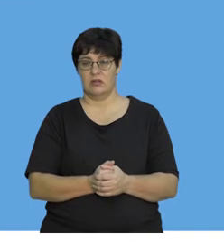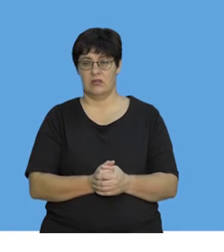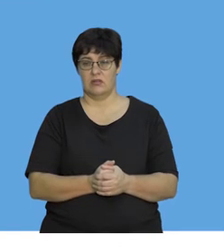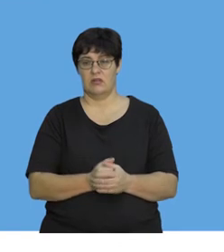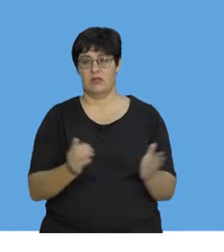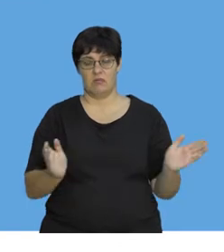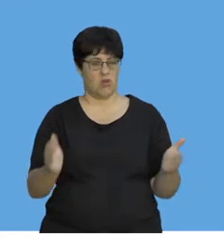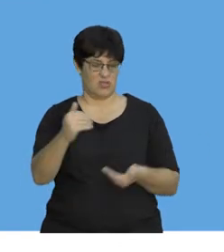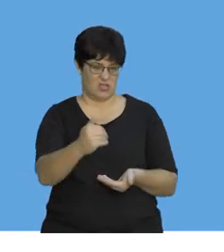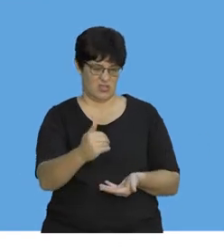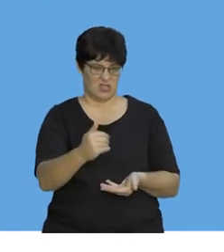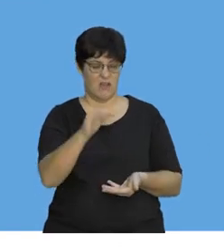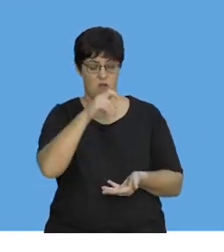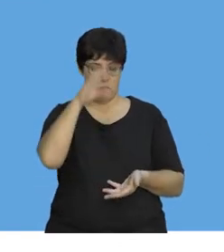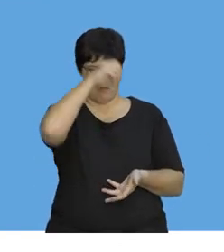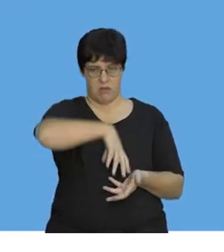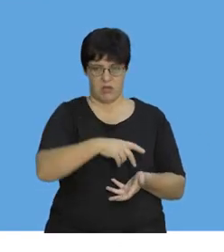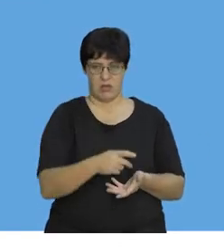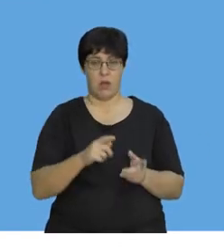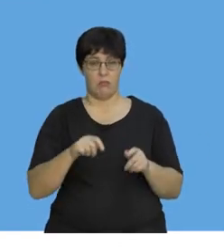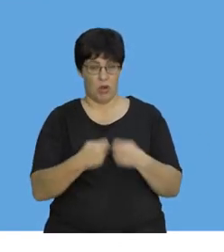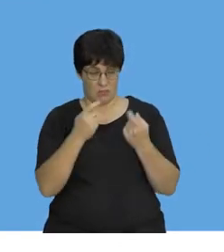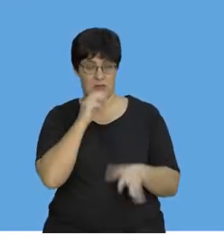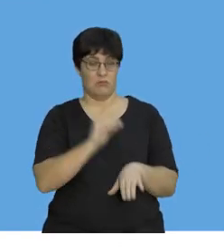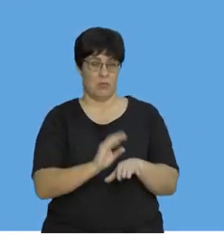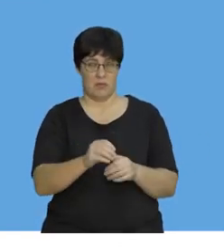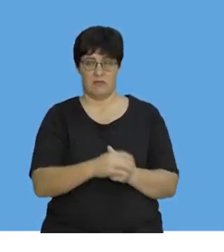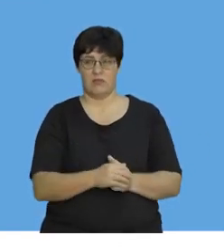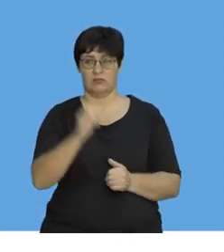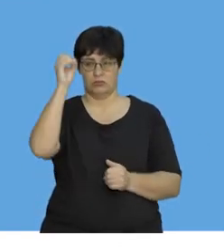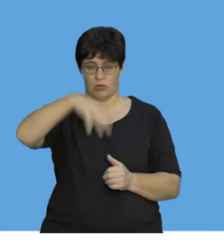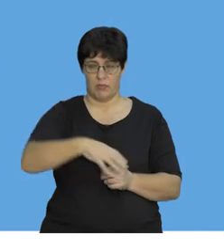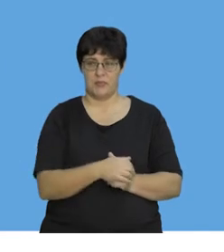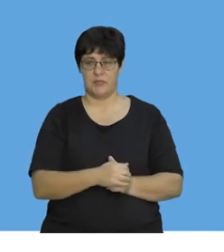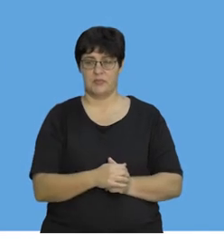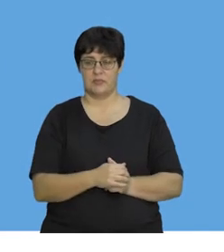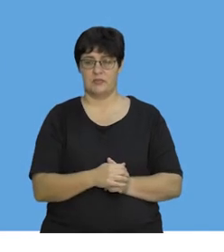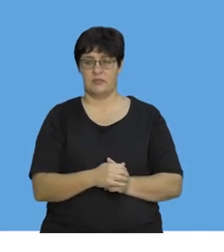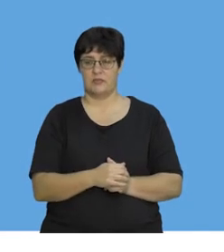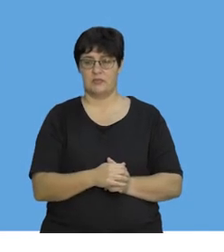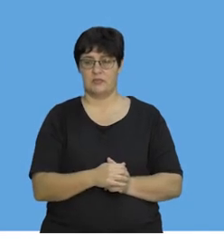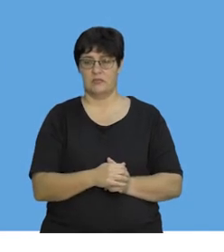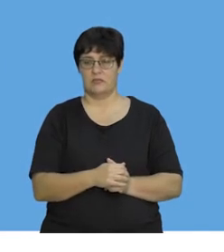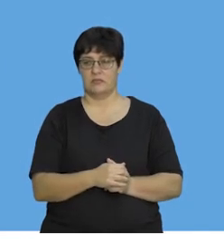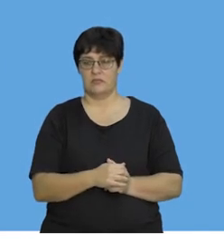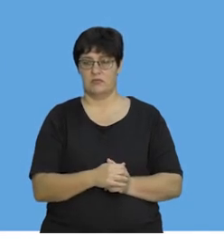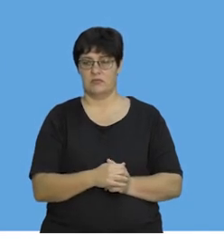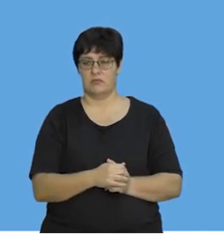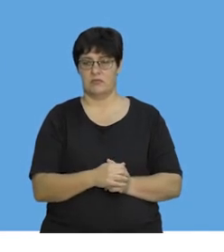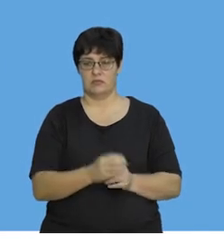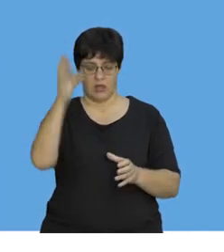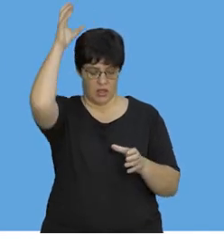Big foam box. So, if this breaks, there's a problem. So, let's drop the egg, see what happens.